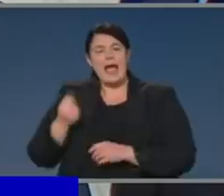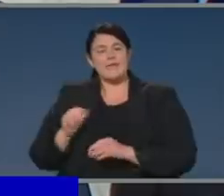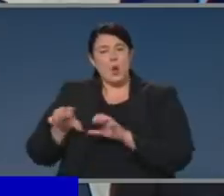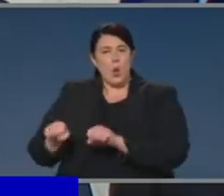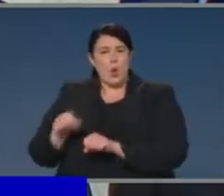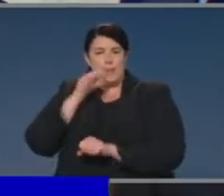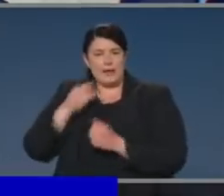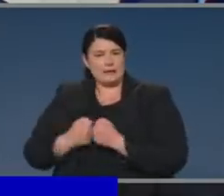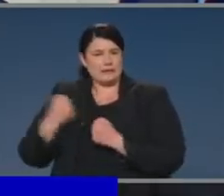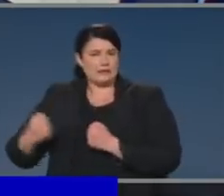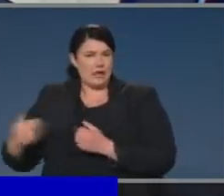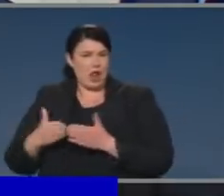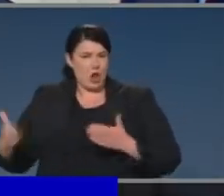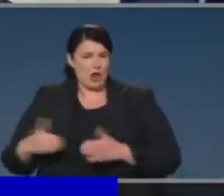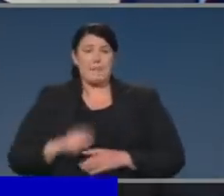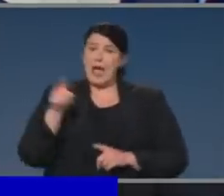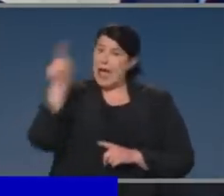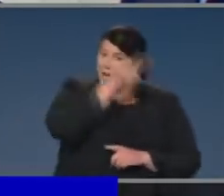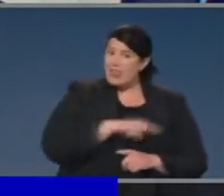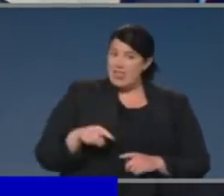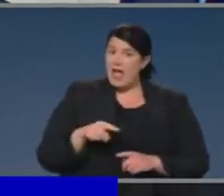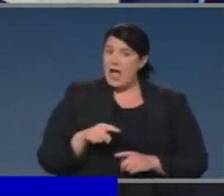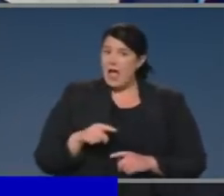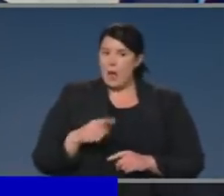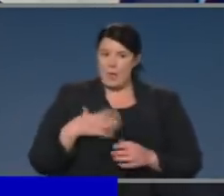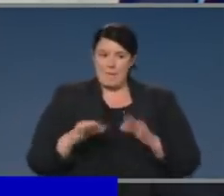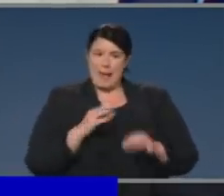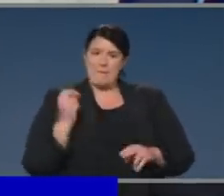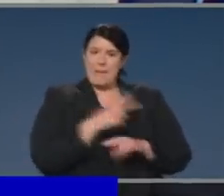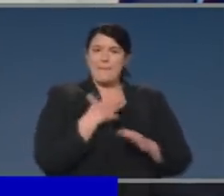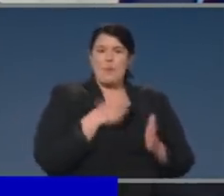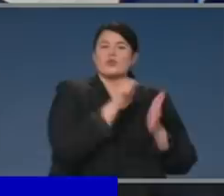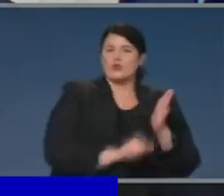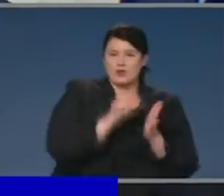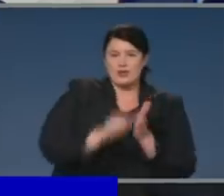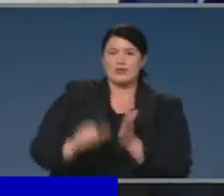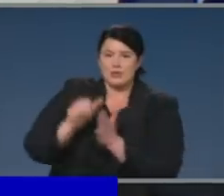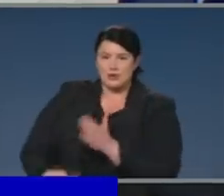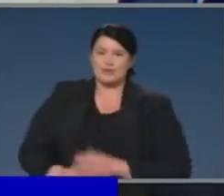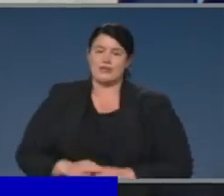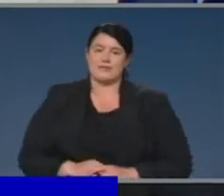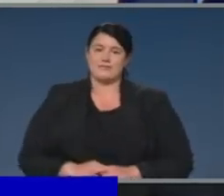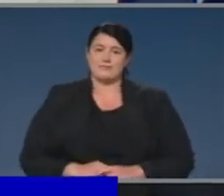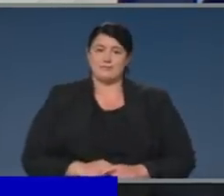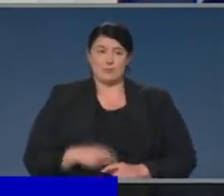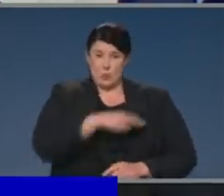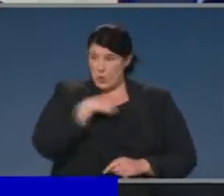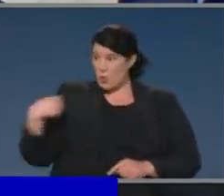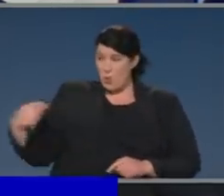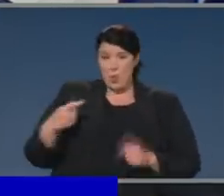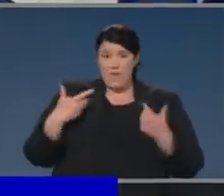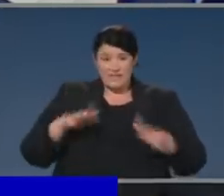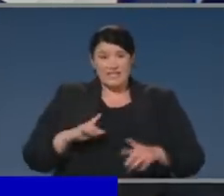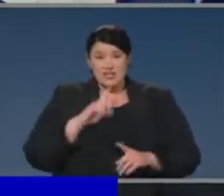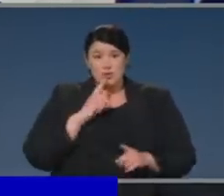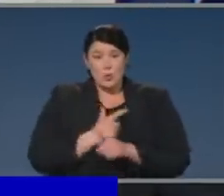full elective surgery, which is a really important thing. As the PM said and as I've said and Minister Hunt has said on many occasions,